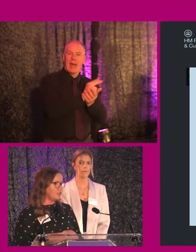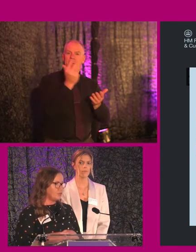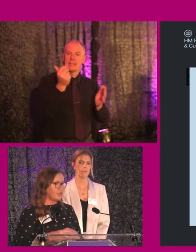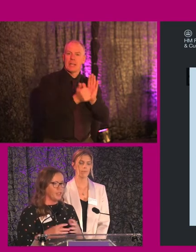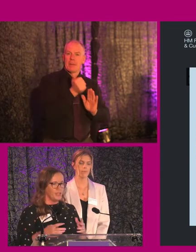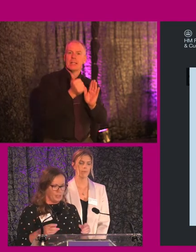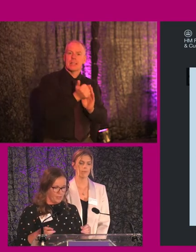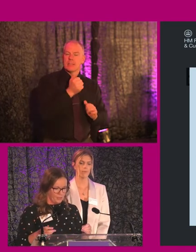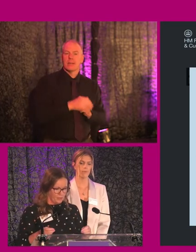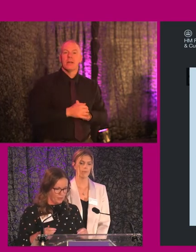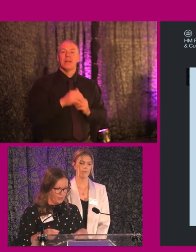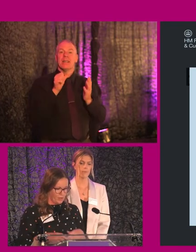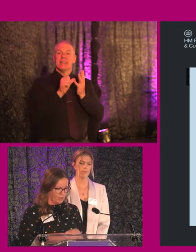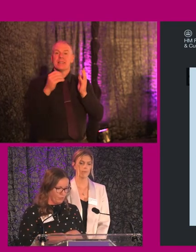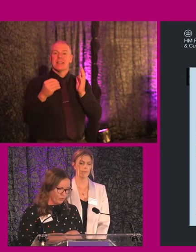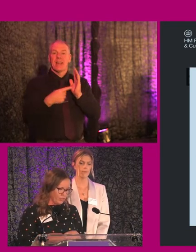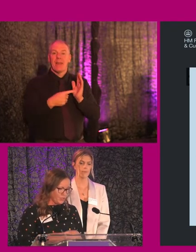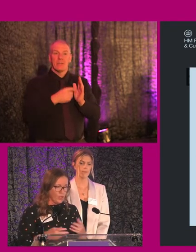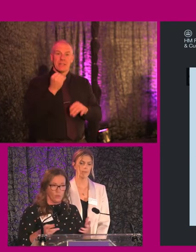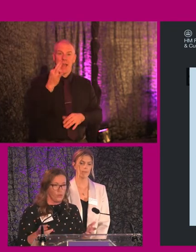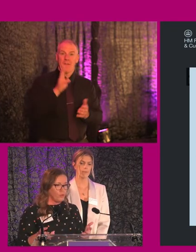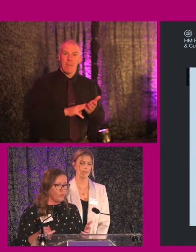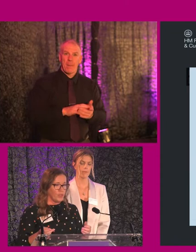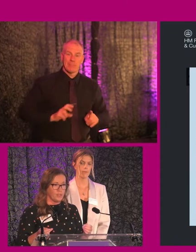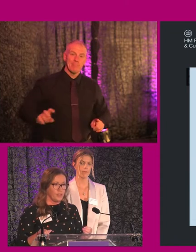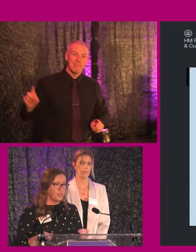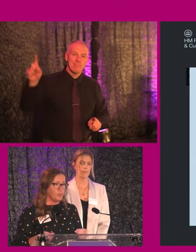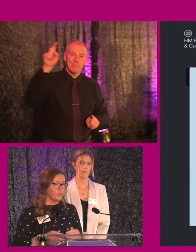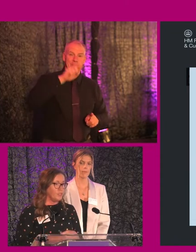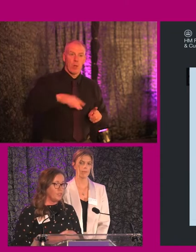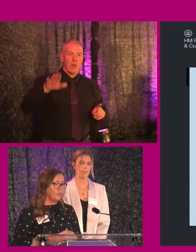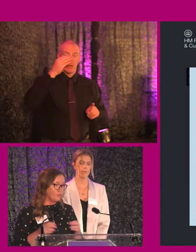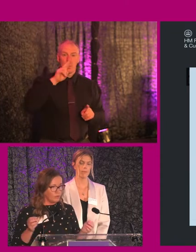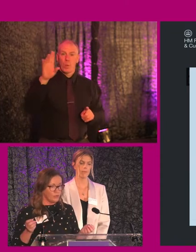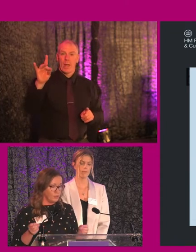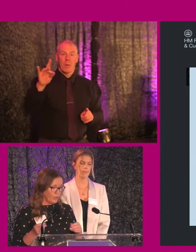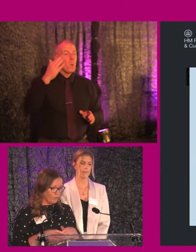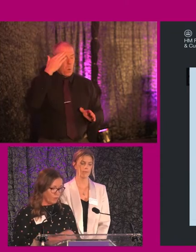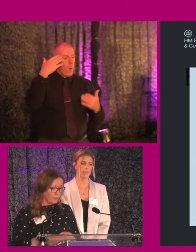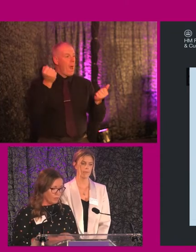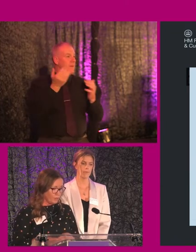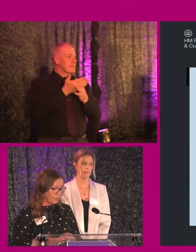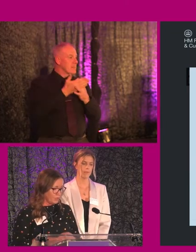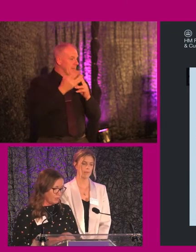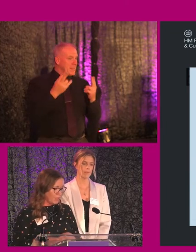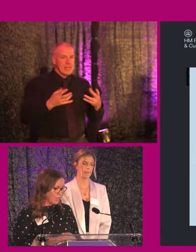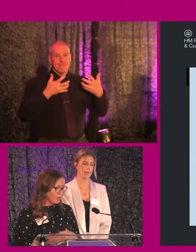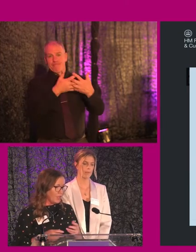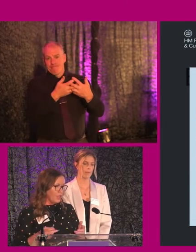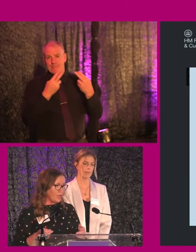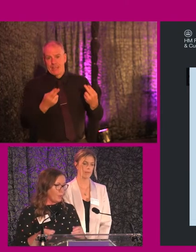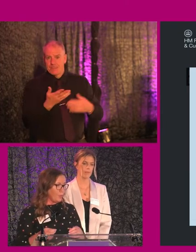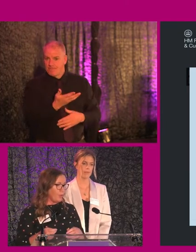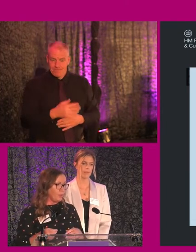So we had 60,000 employees. We knew we had accessibility requirements that we needed to make,